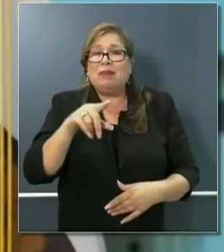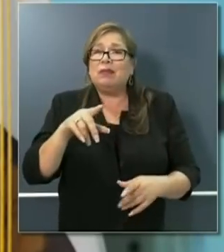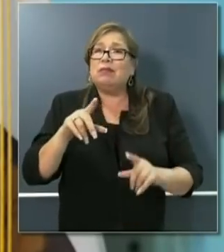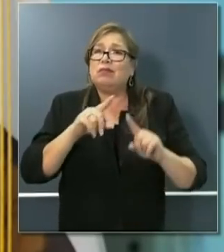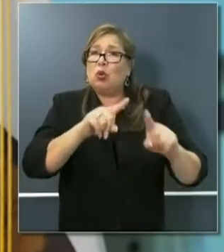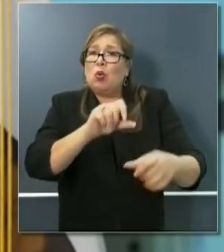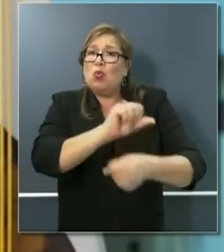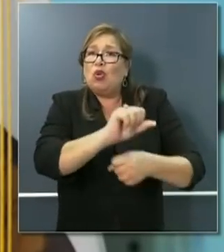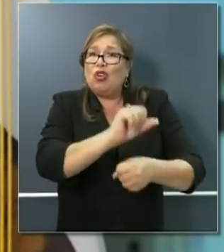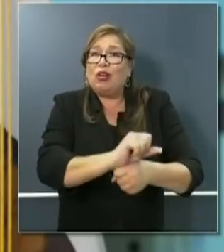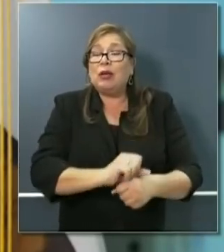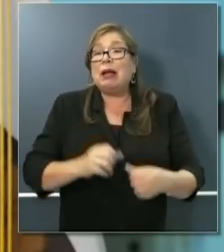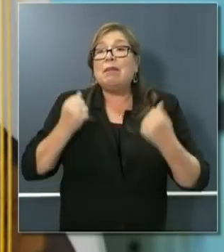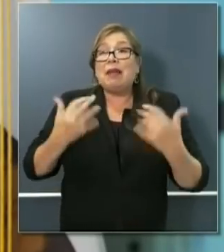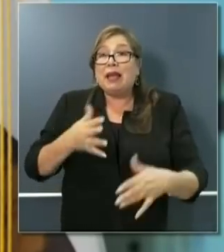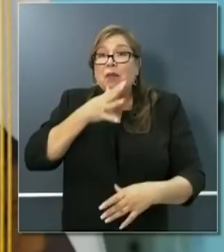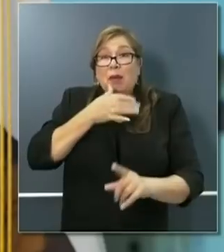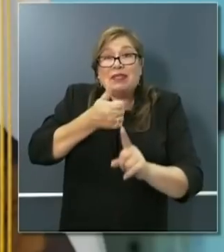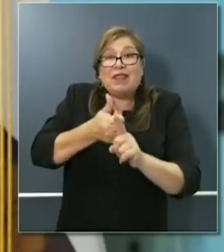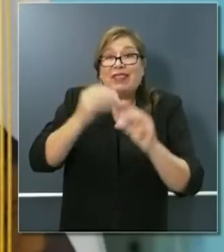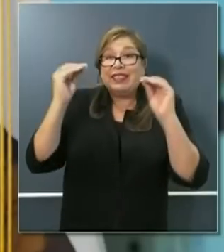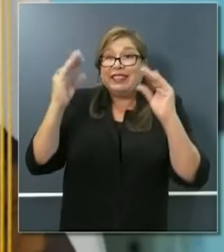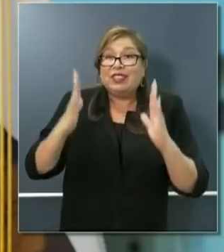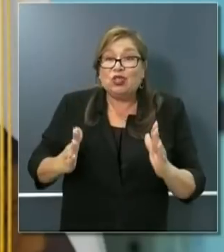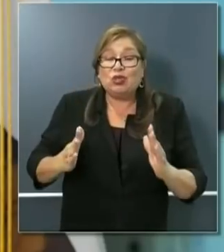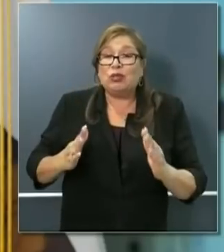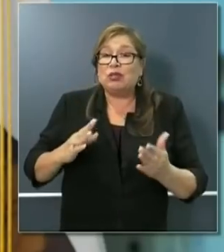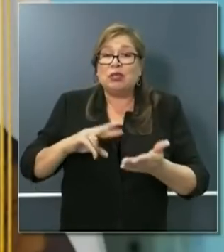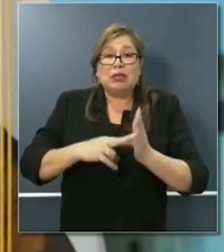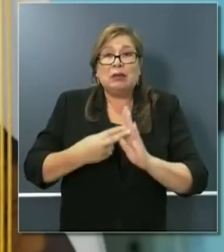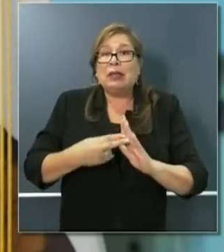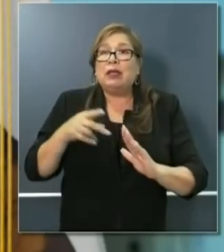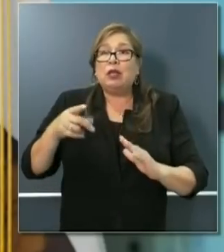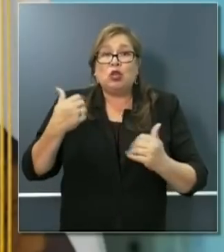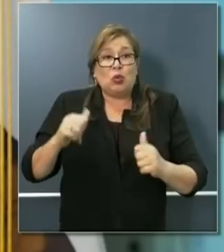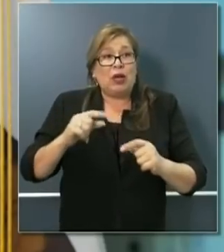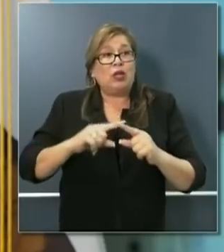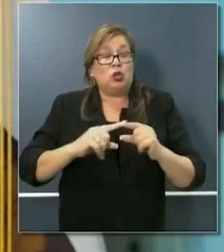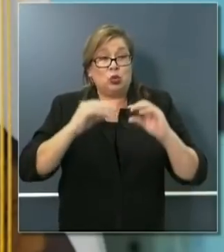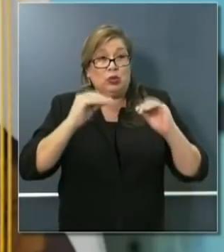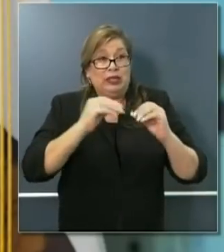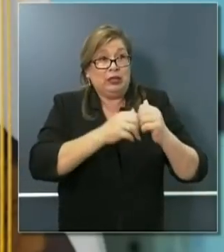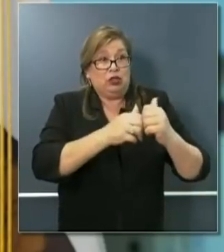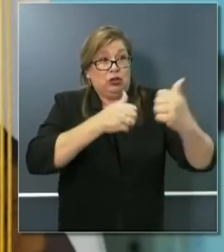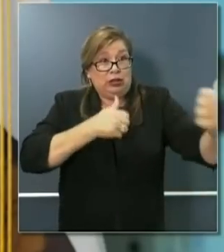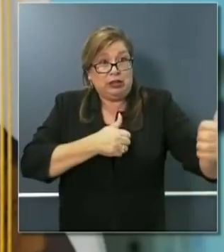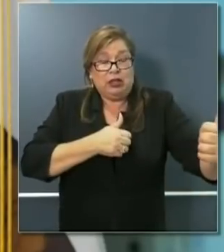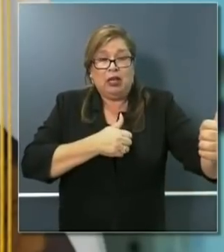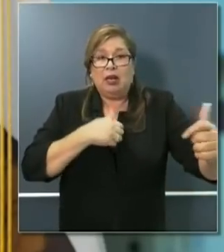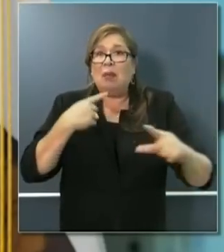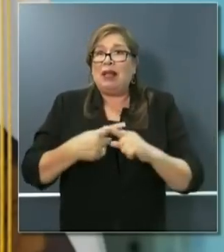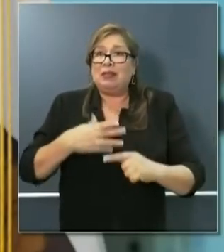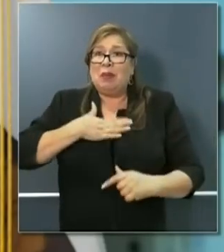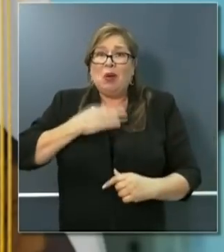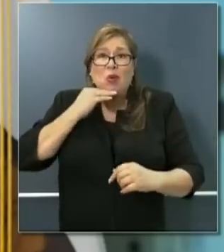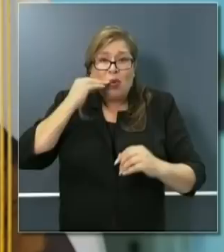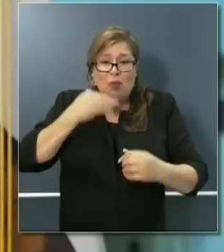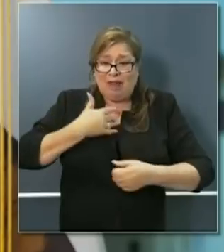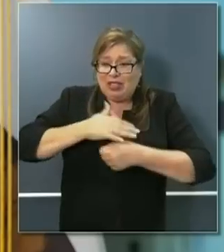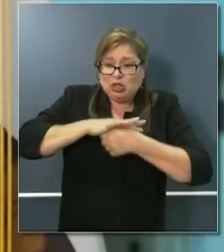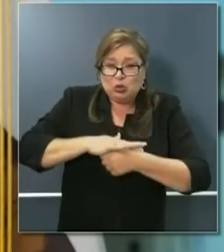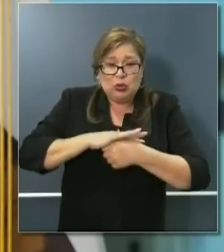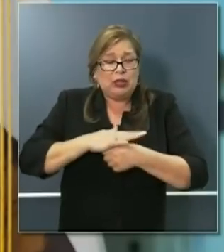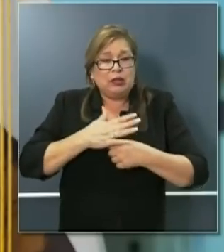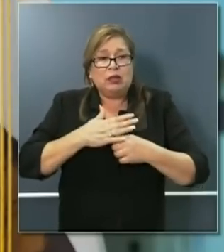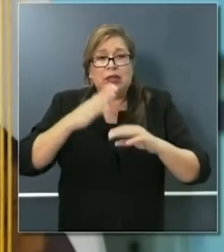And many of them are teachers themselves that are having to provide distance learning, having to cope with all the stress and anxiety, looking out